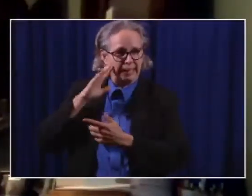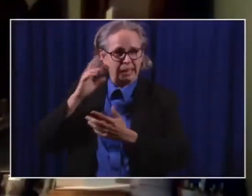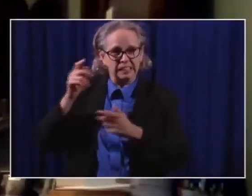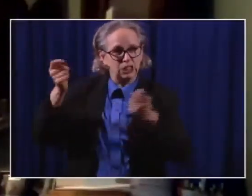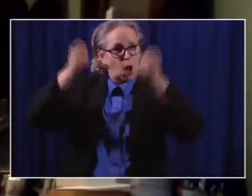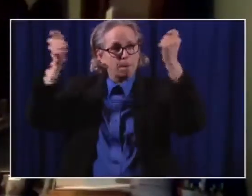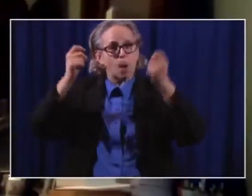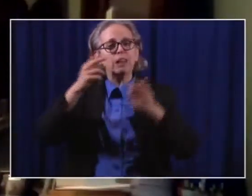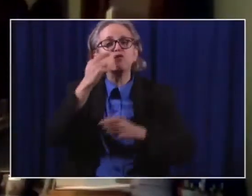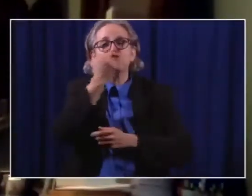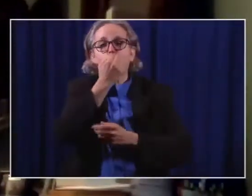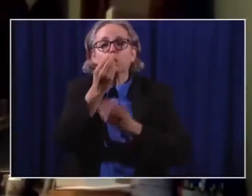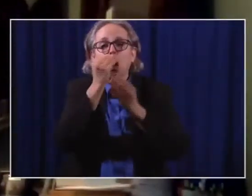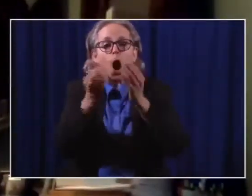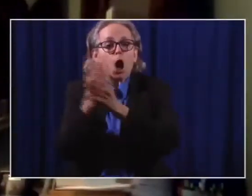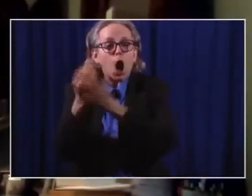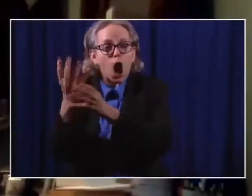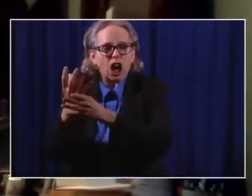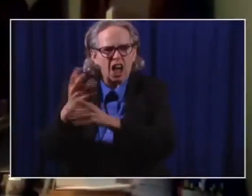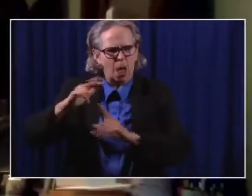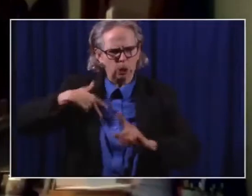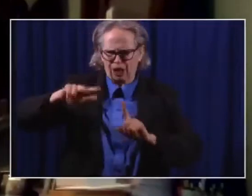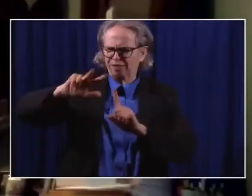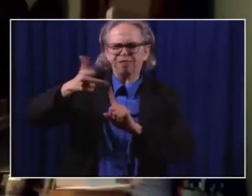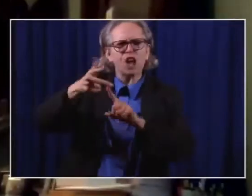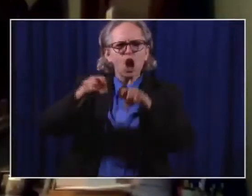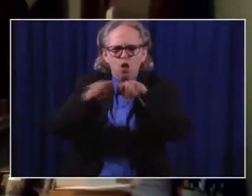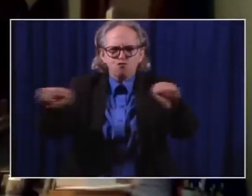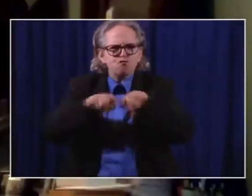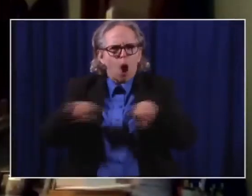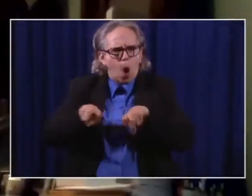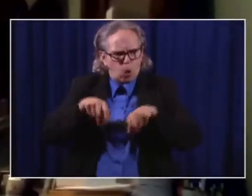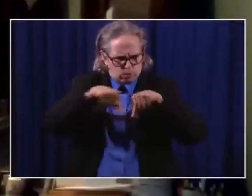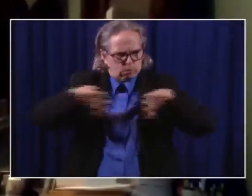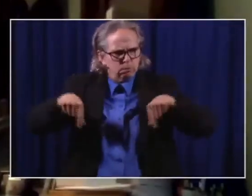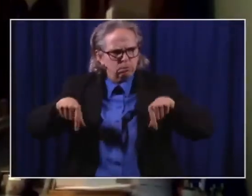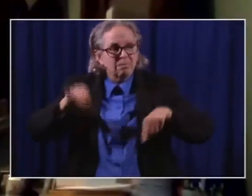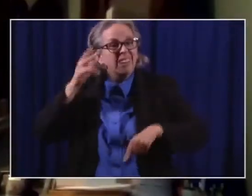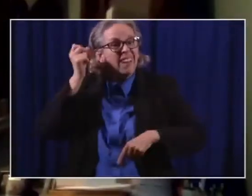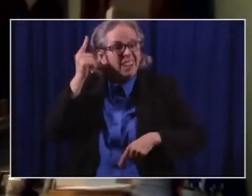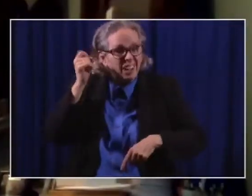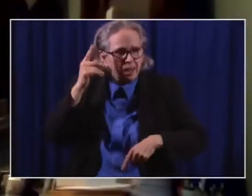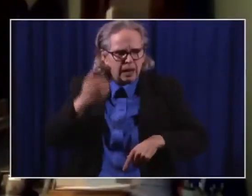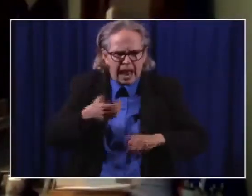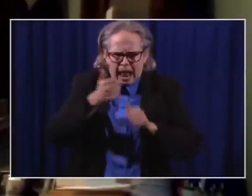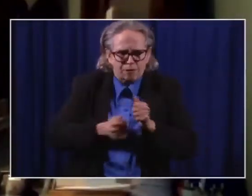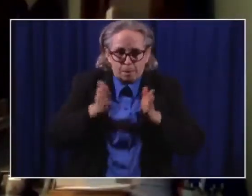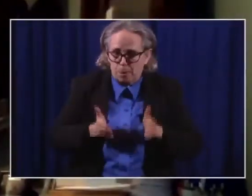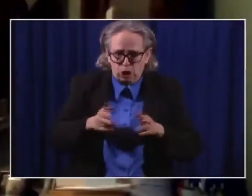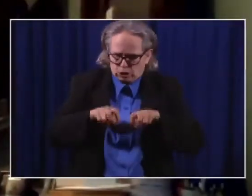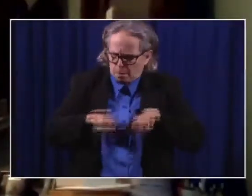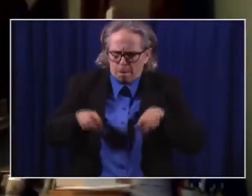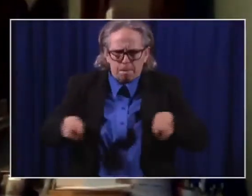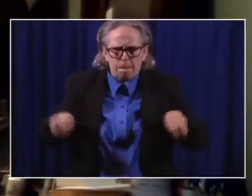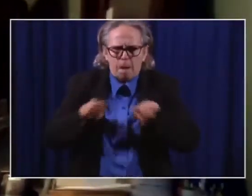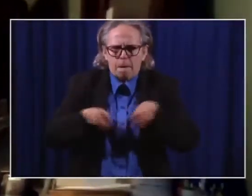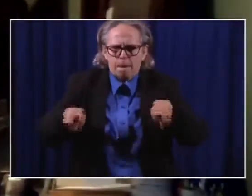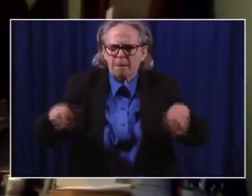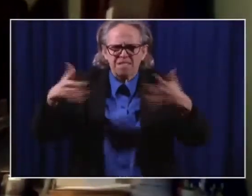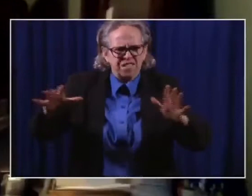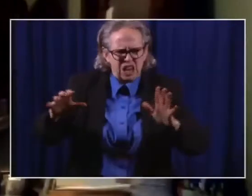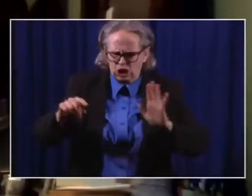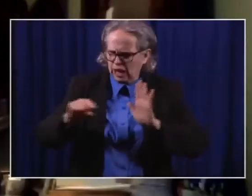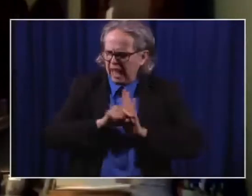tested that day and tested negative. I was assured that everybody in debate prep had been tested.